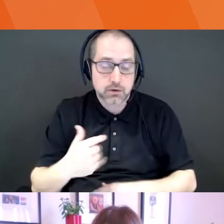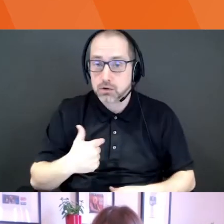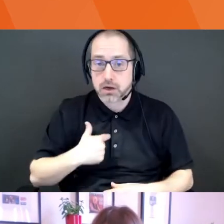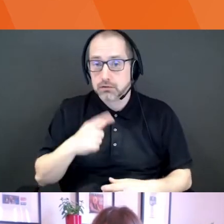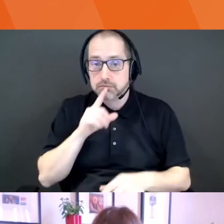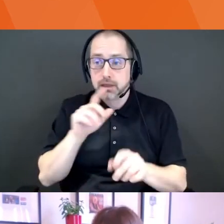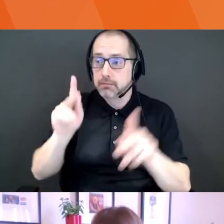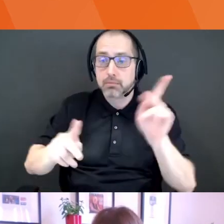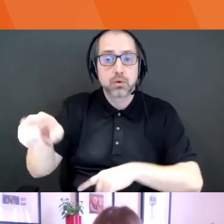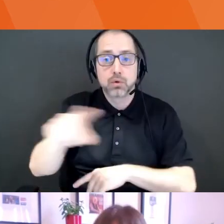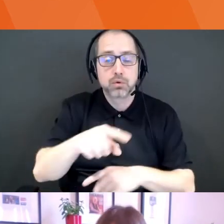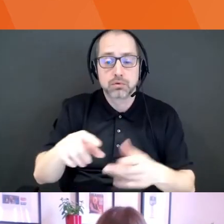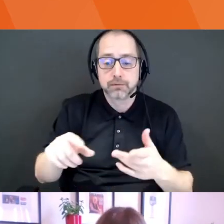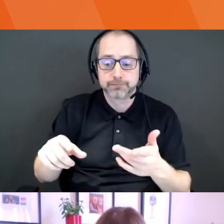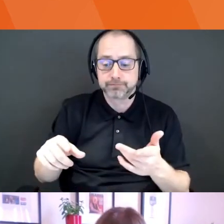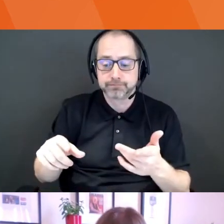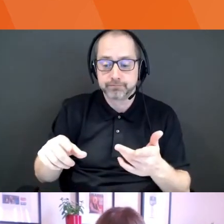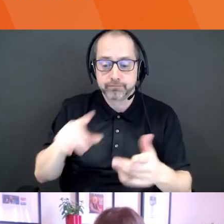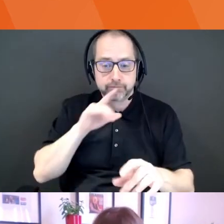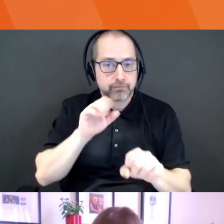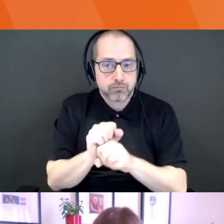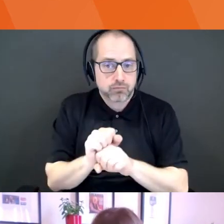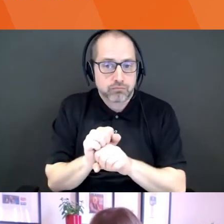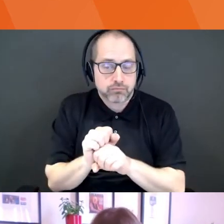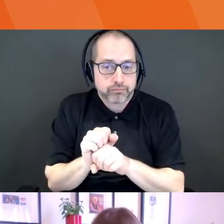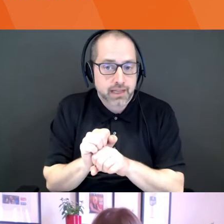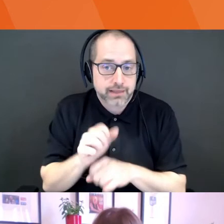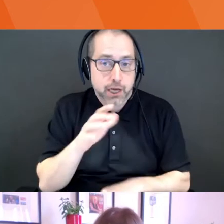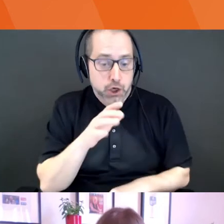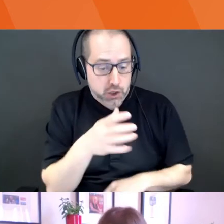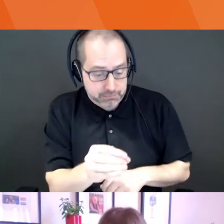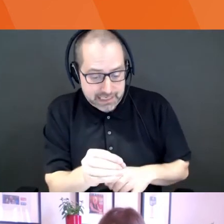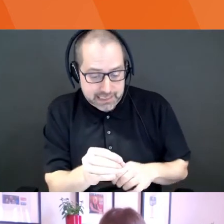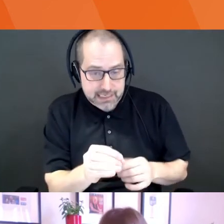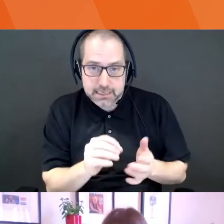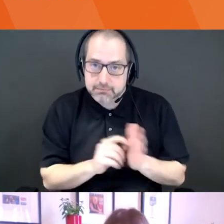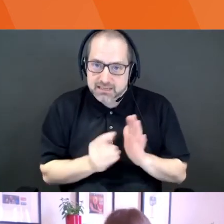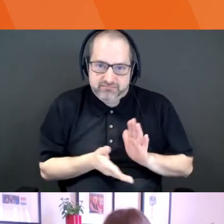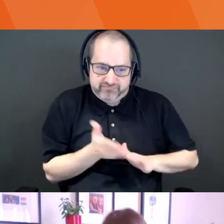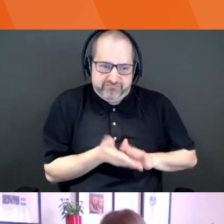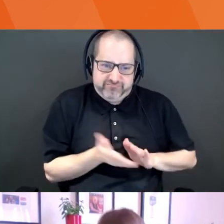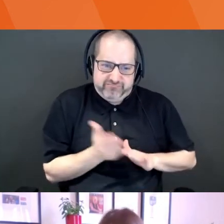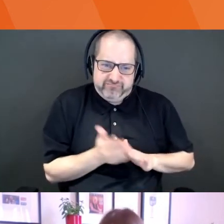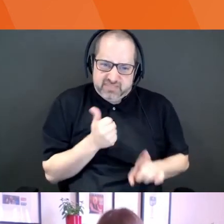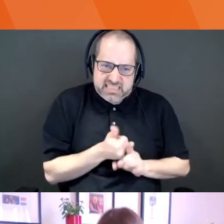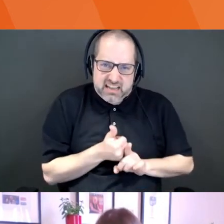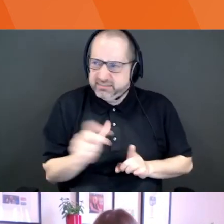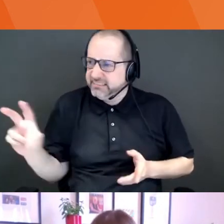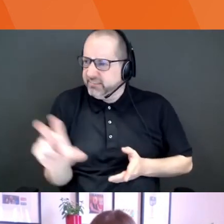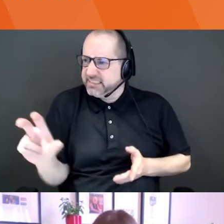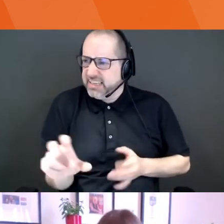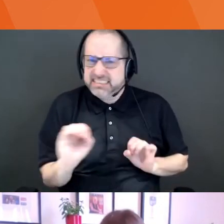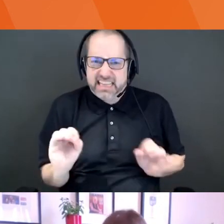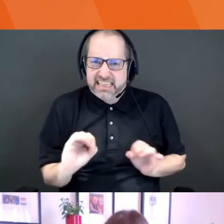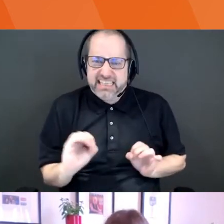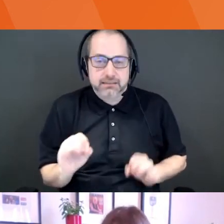are, um, who are bootstrapping their companies because you're keeping all the ownership. There's, you know, and I applaud you because I work with a